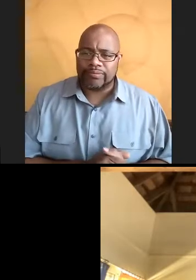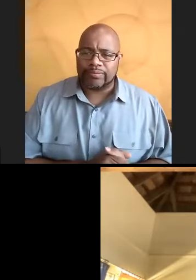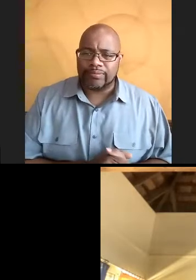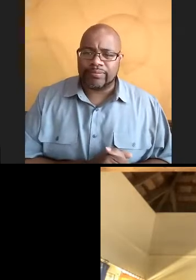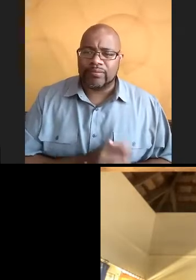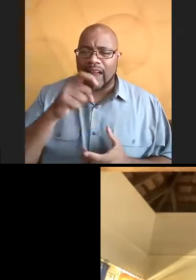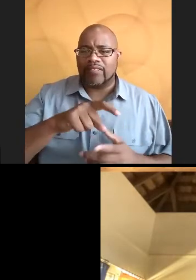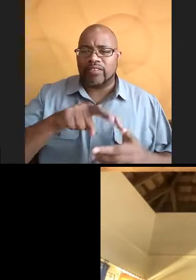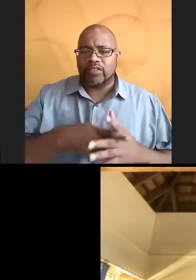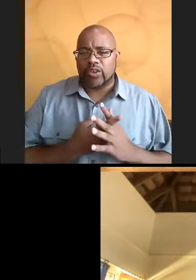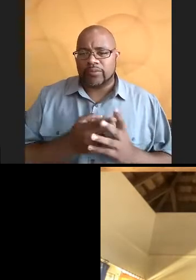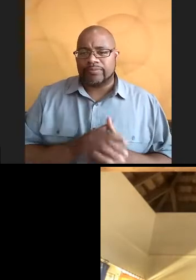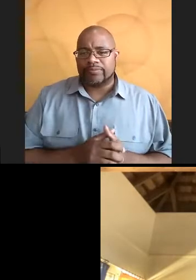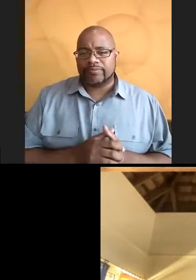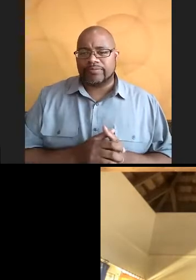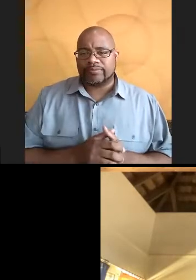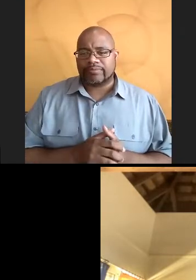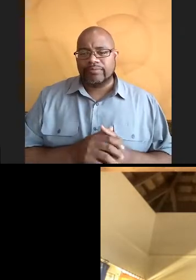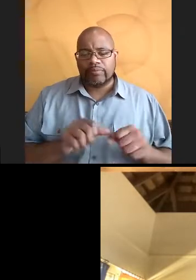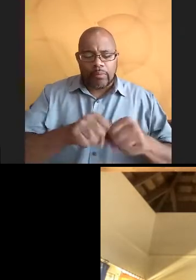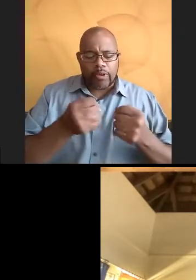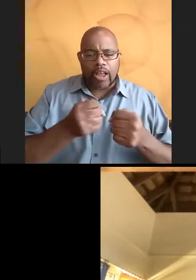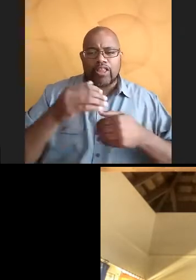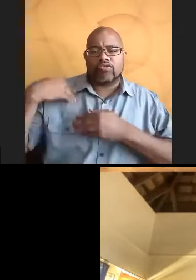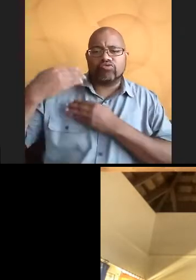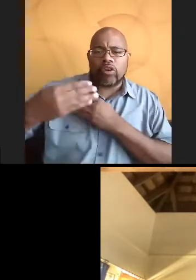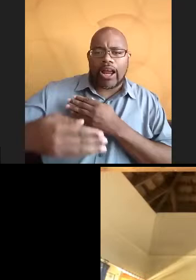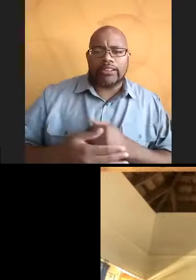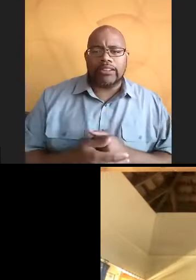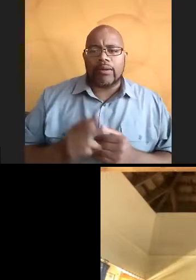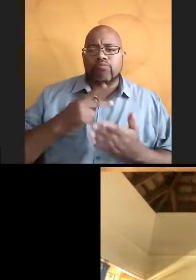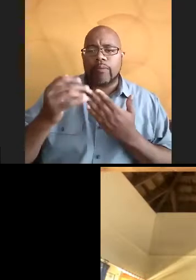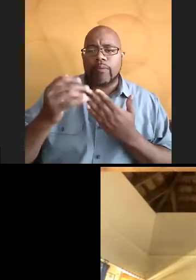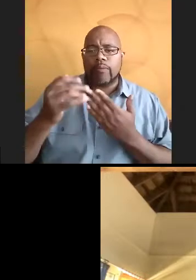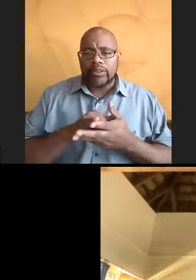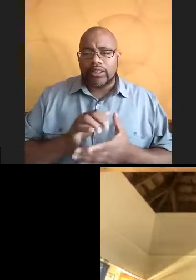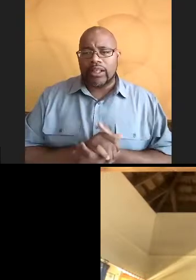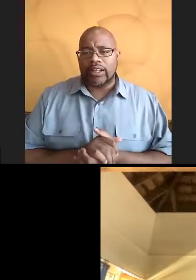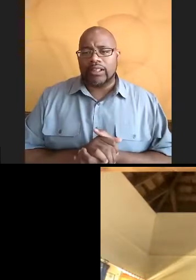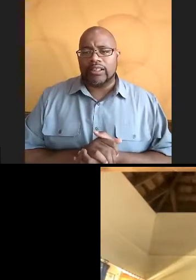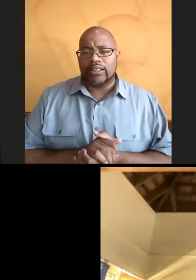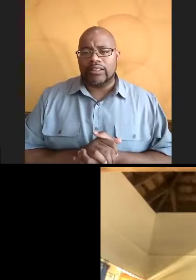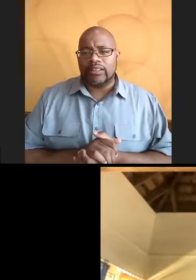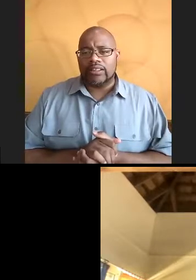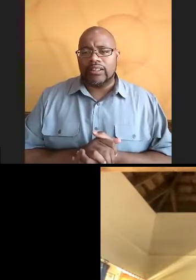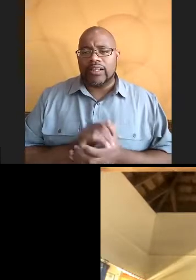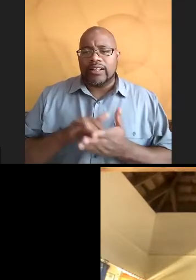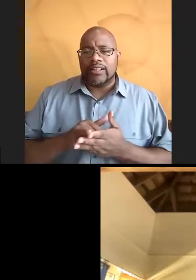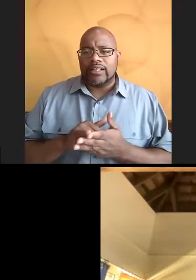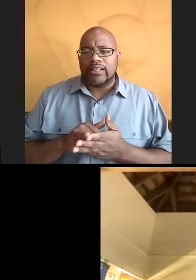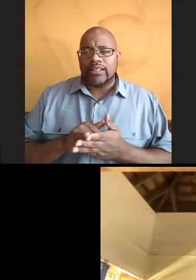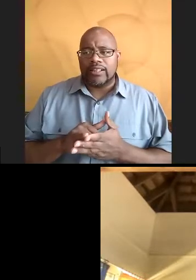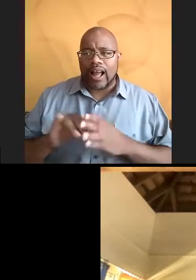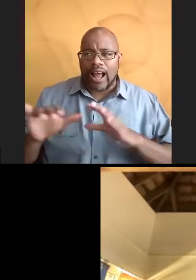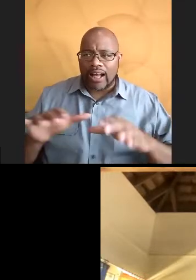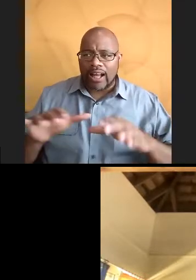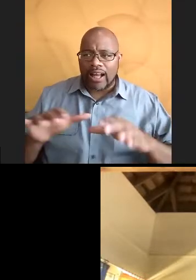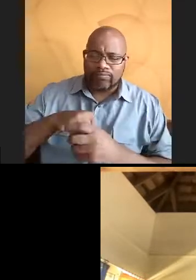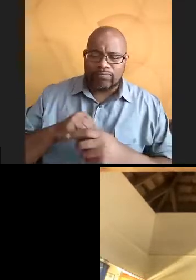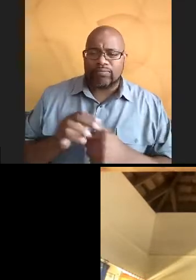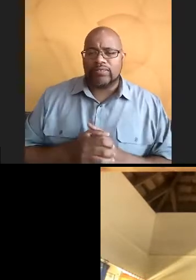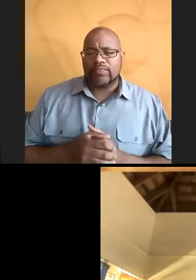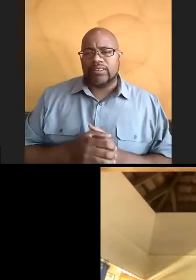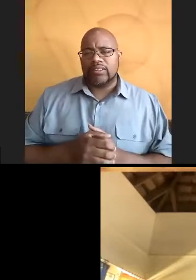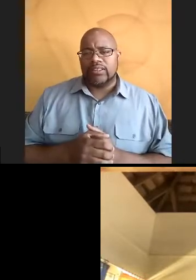have to start to break those trends, right? And programs that are doing that, programs that kind of actively work, know, actively